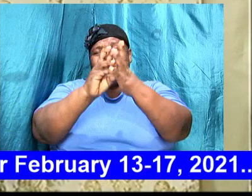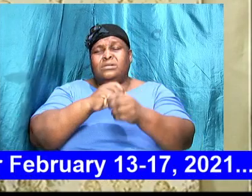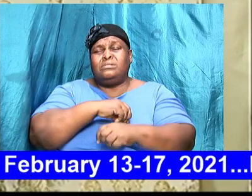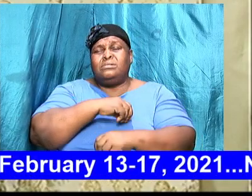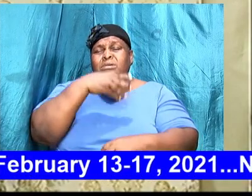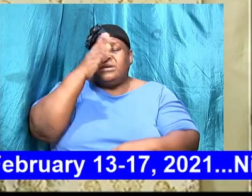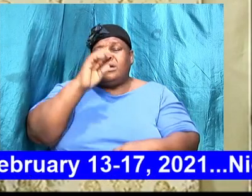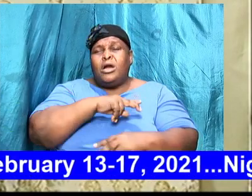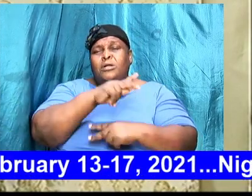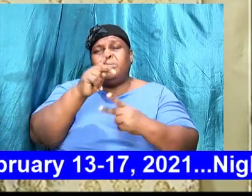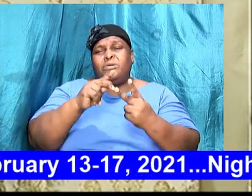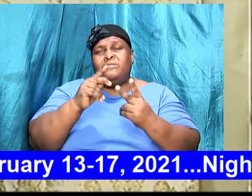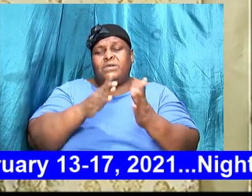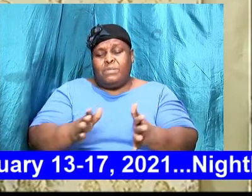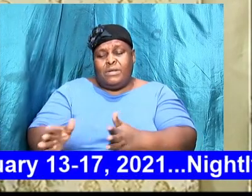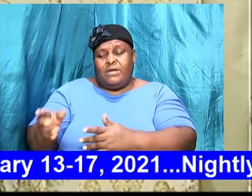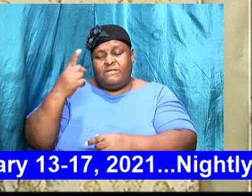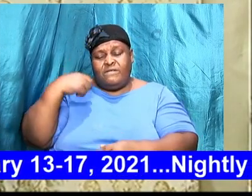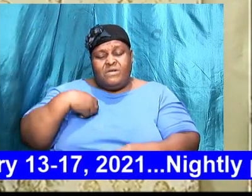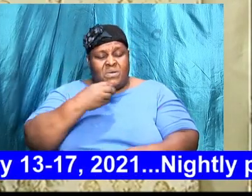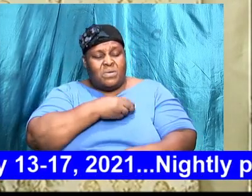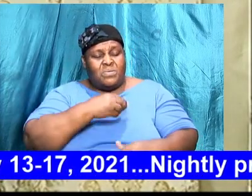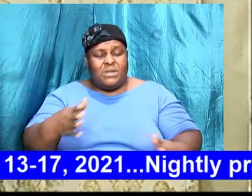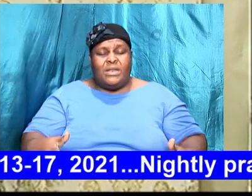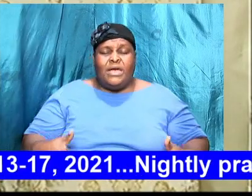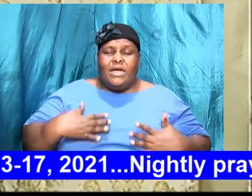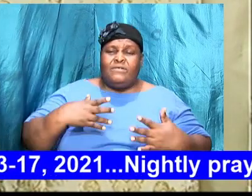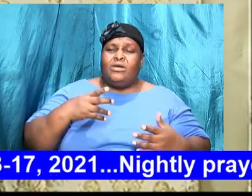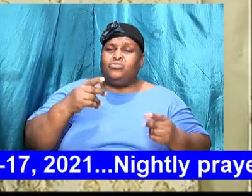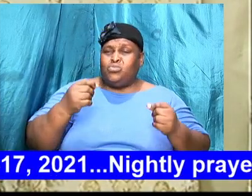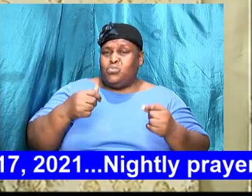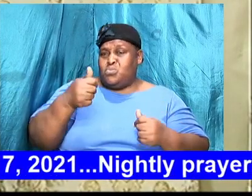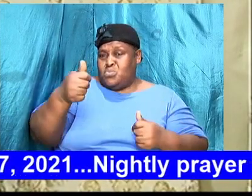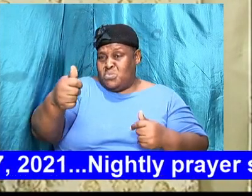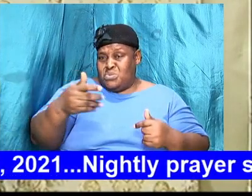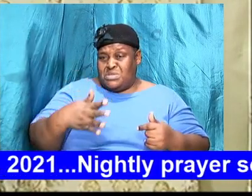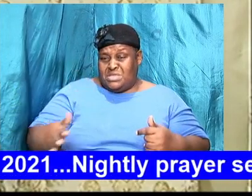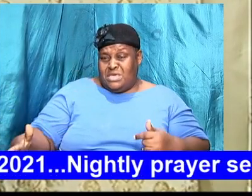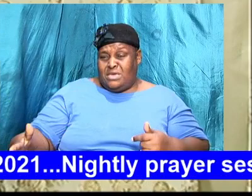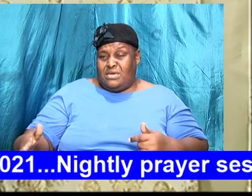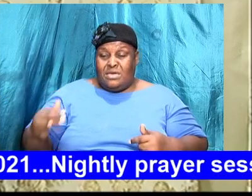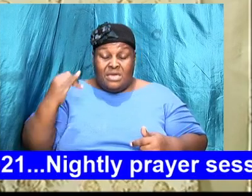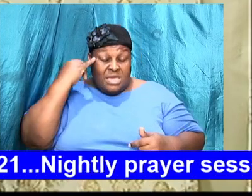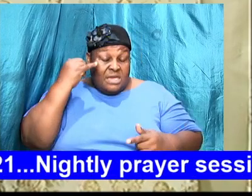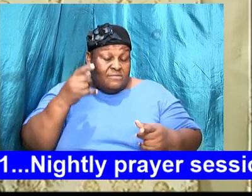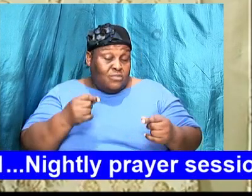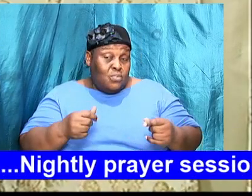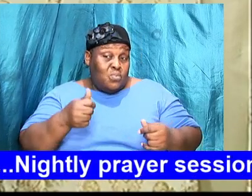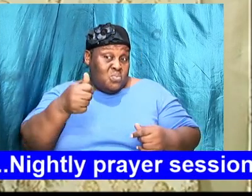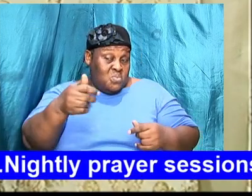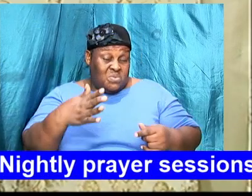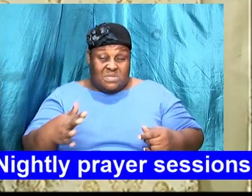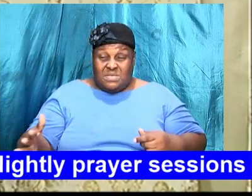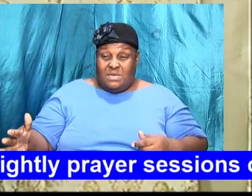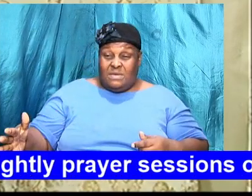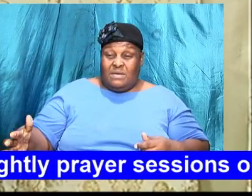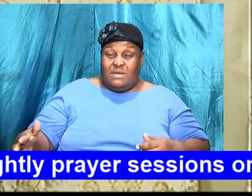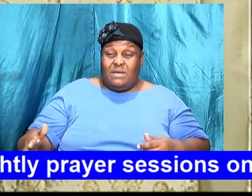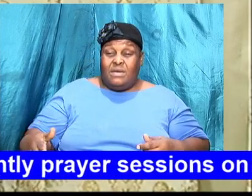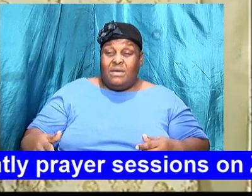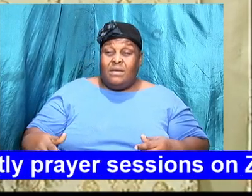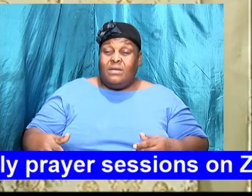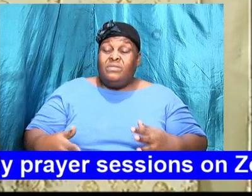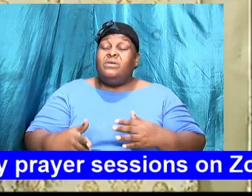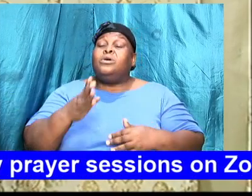plan for our life. And we do our own thing. If you do your own thing, I want you to understand that there will be